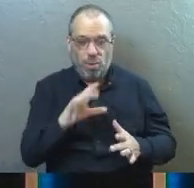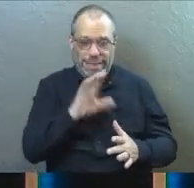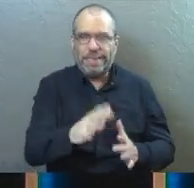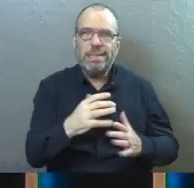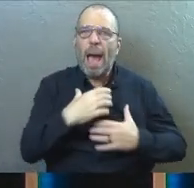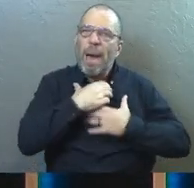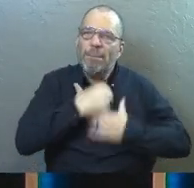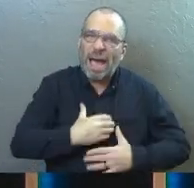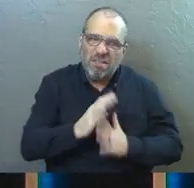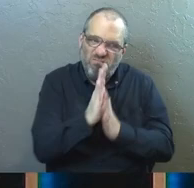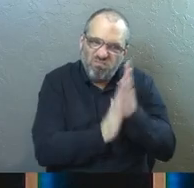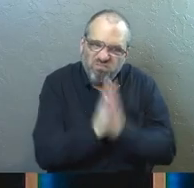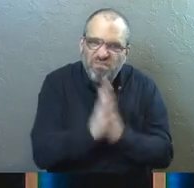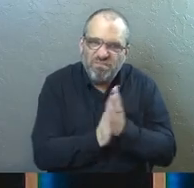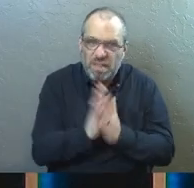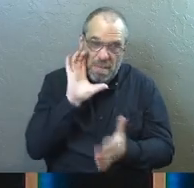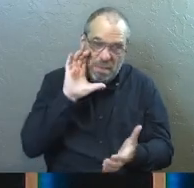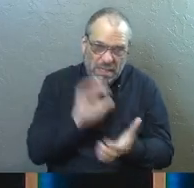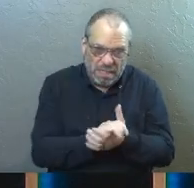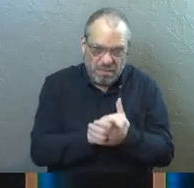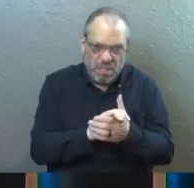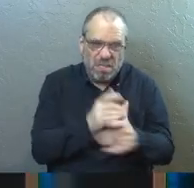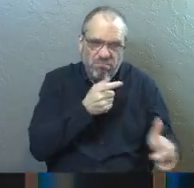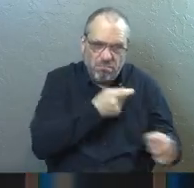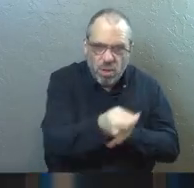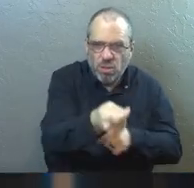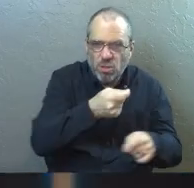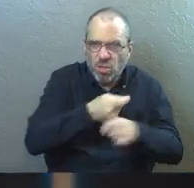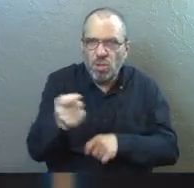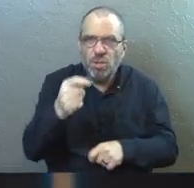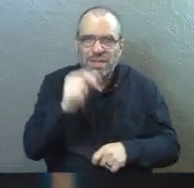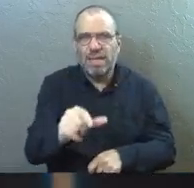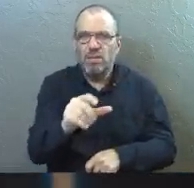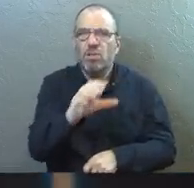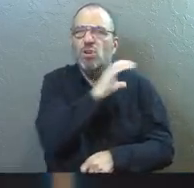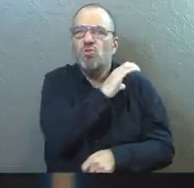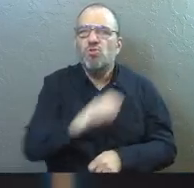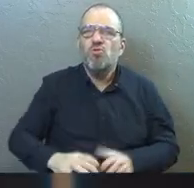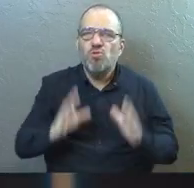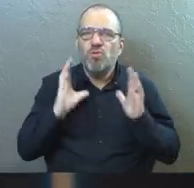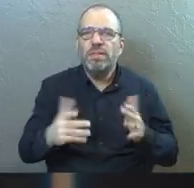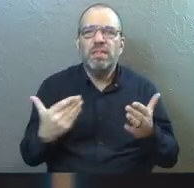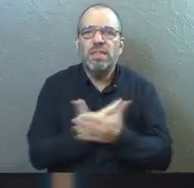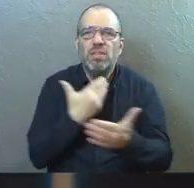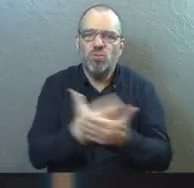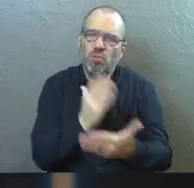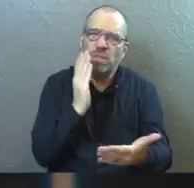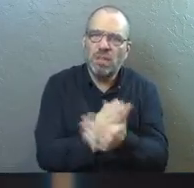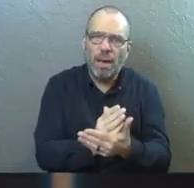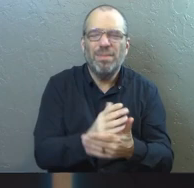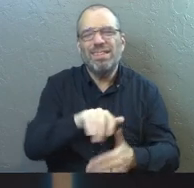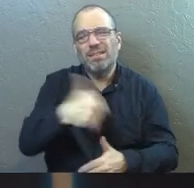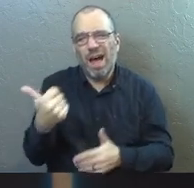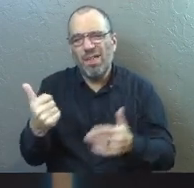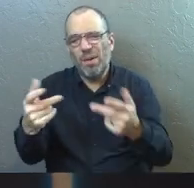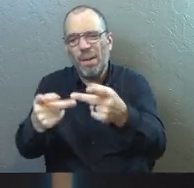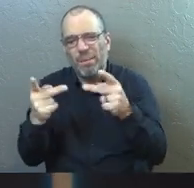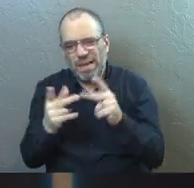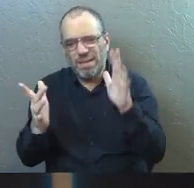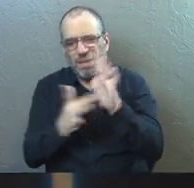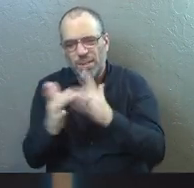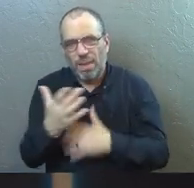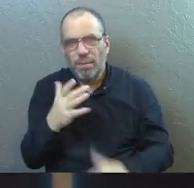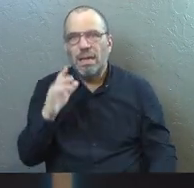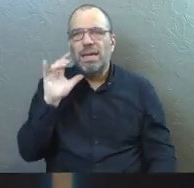passion, he thinks he should persecute it. He thinks he should stop it. And there's other places in the scripture